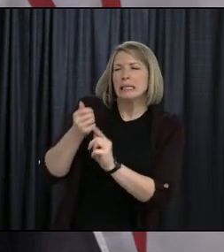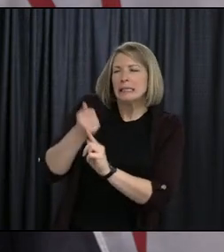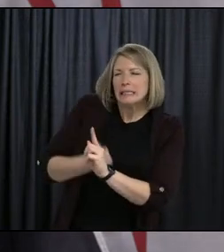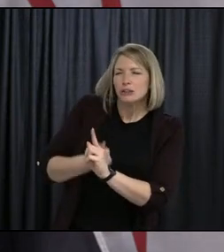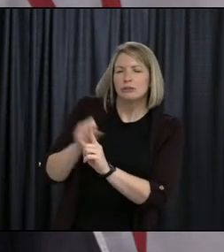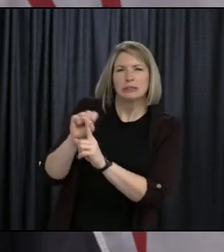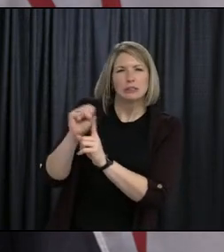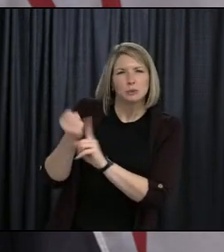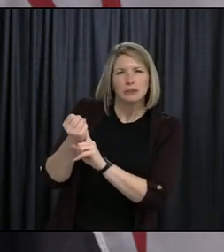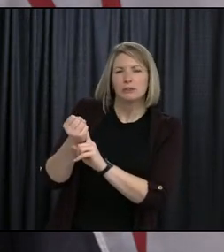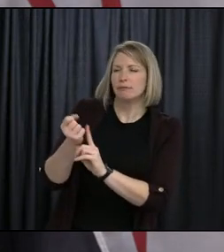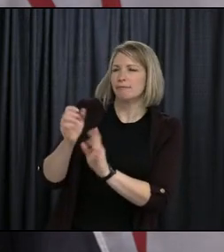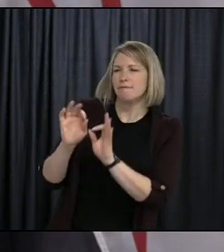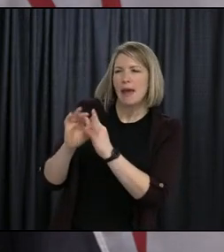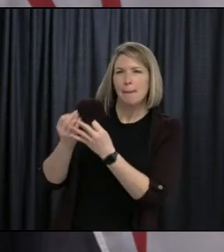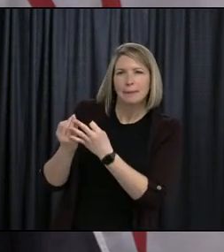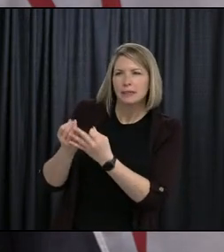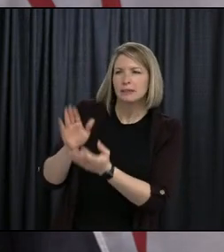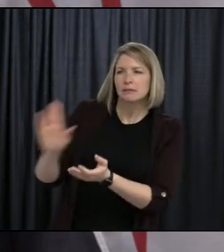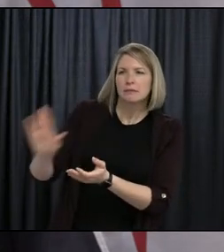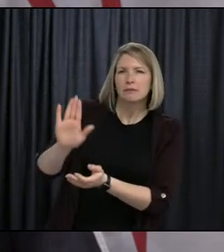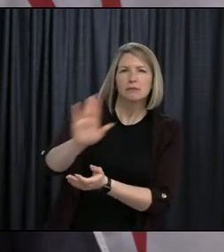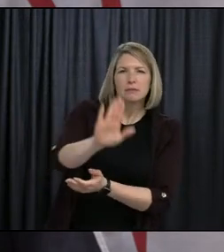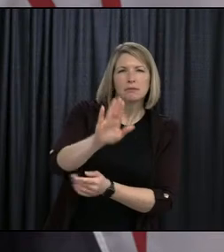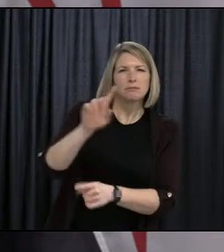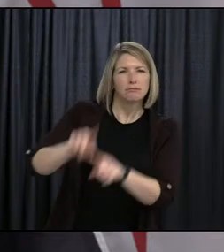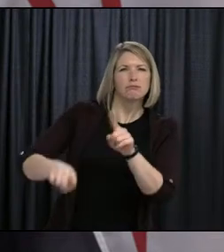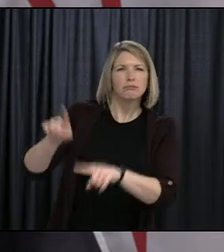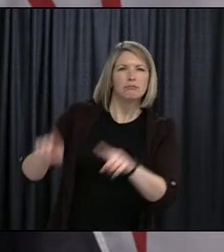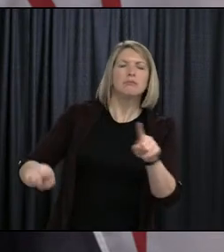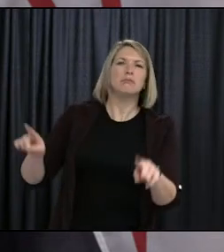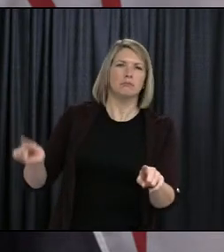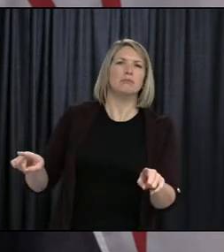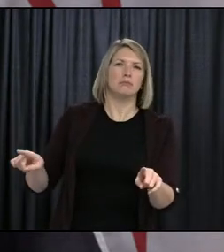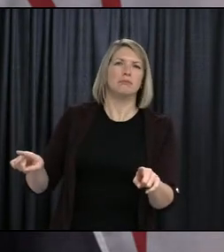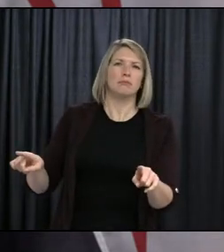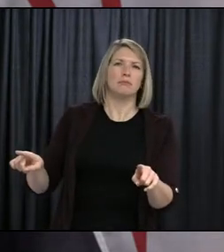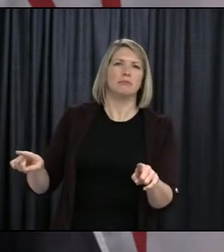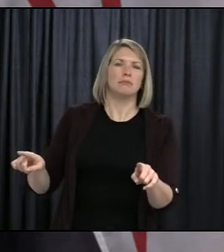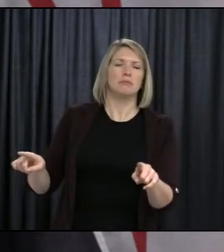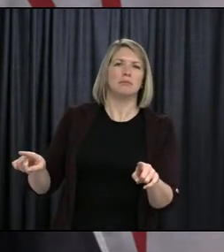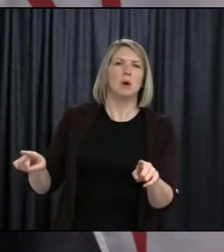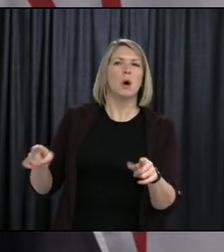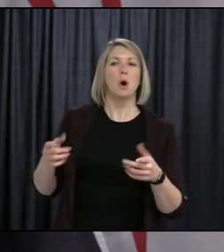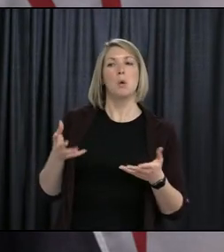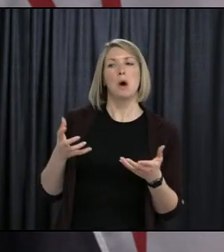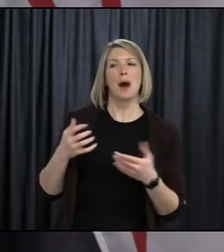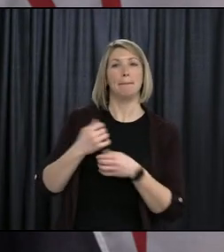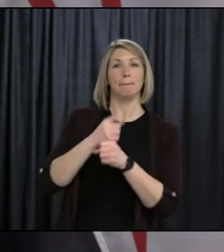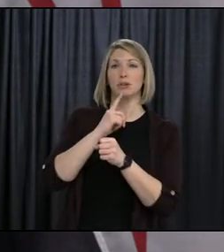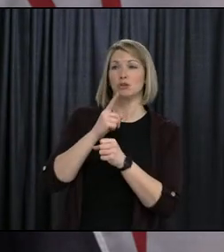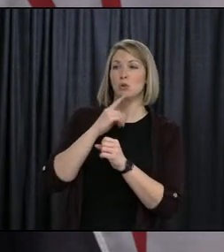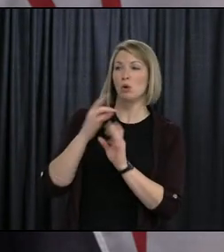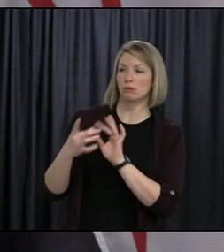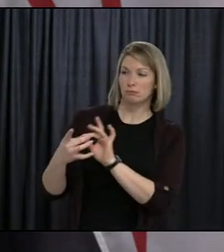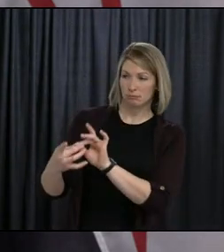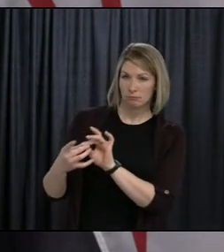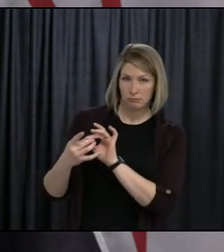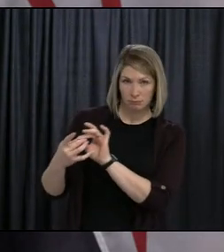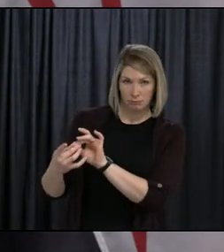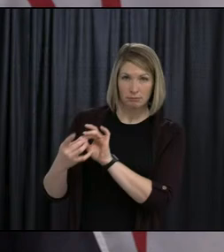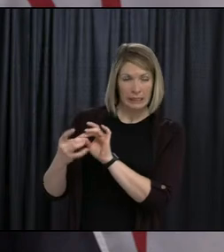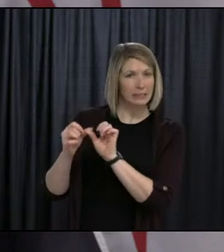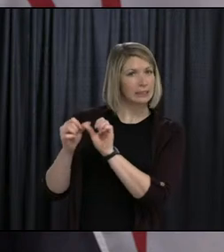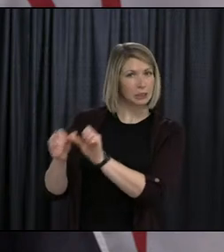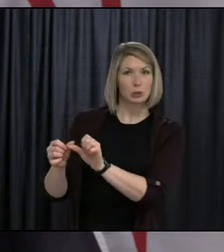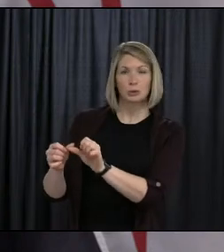situation for the child. You know, we want to maintain that connection to students and families. We want